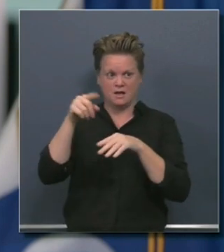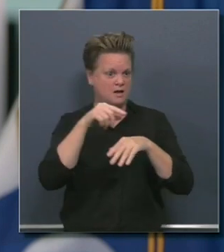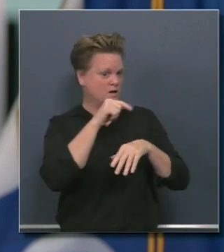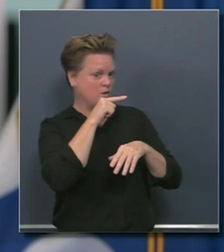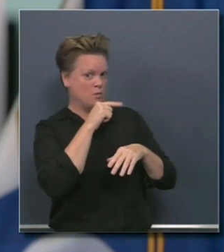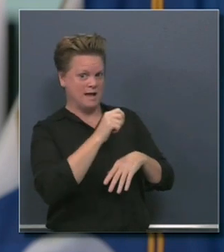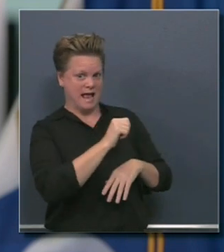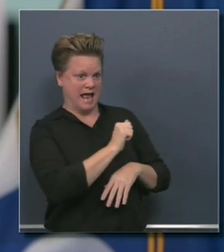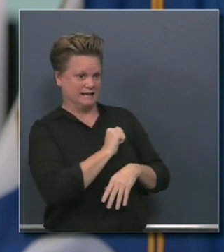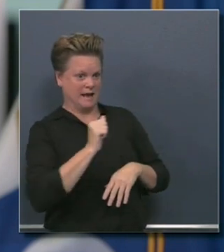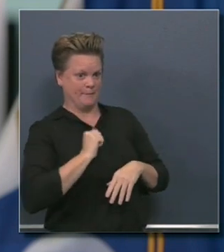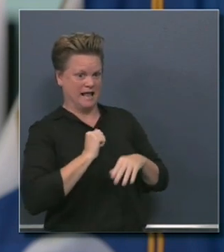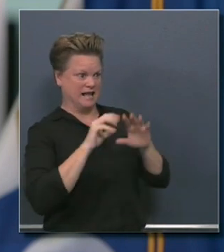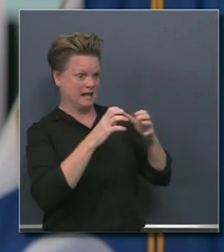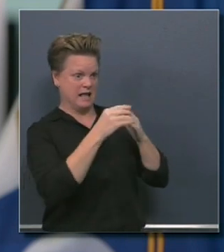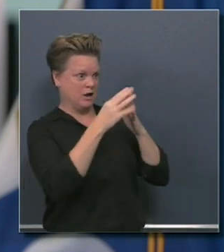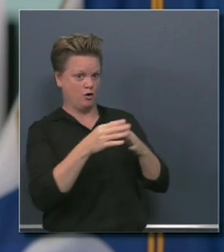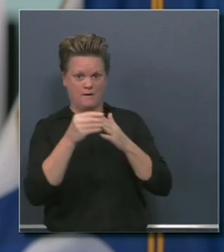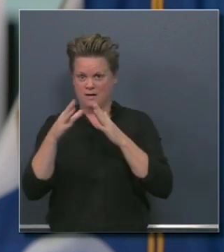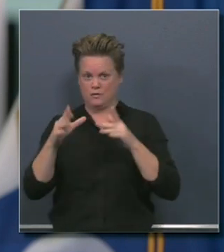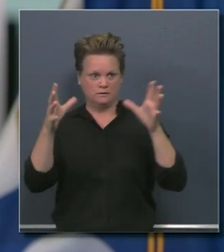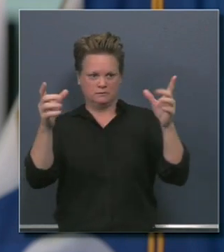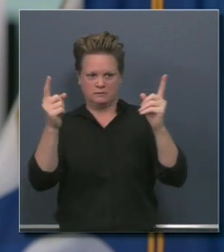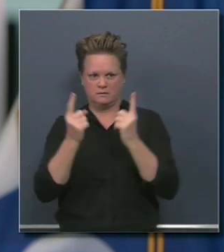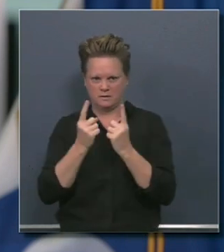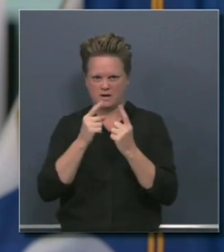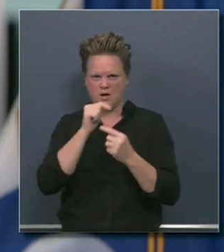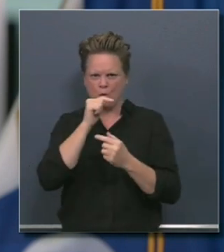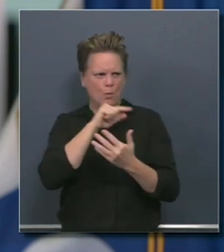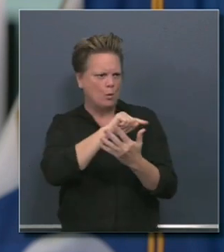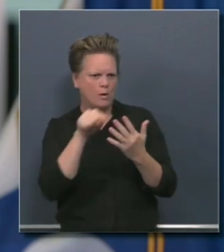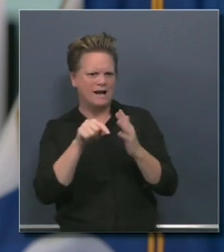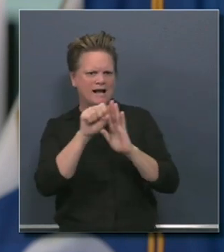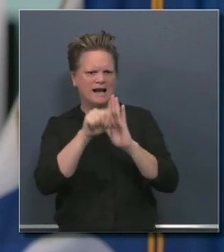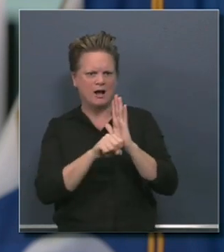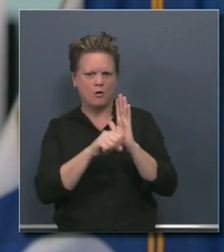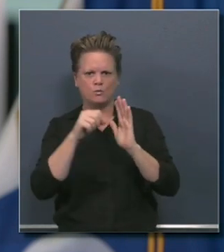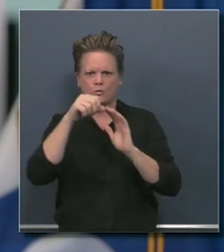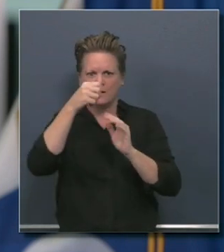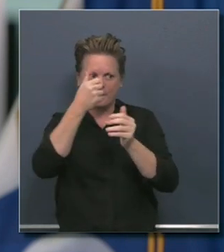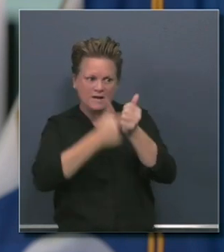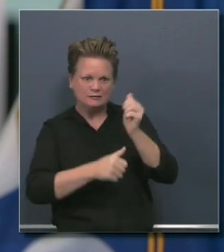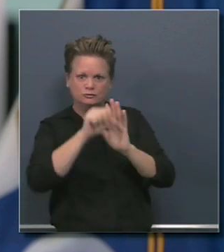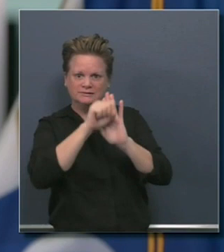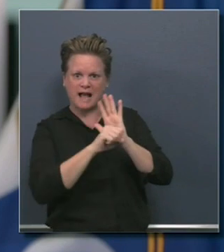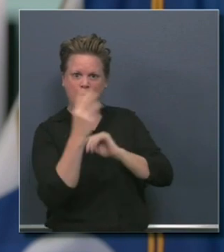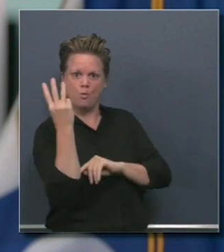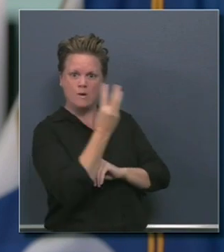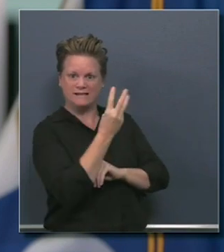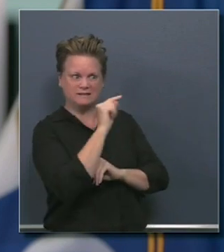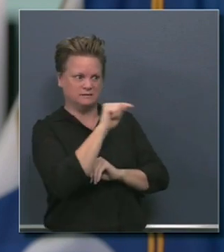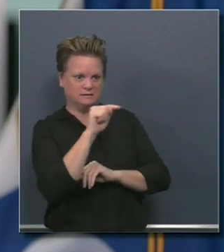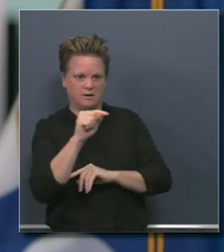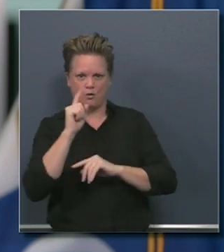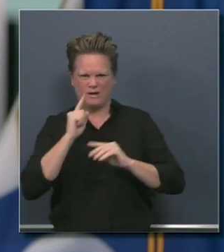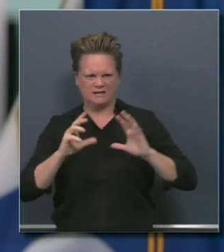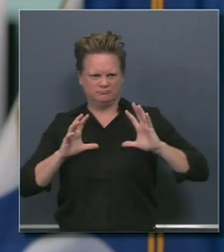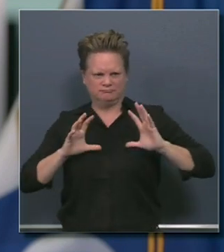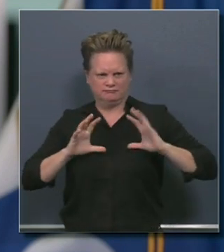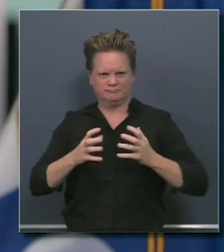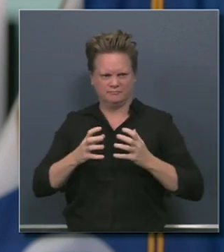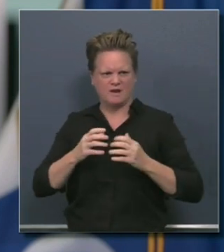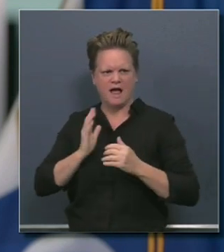just the assembly, in each of those states, and the governor, and our speaker, Anthony Rendon, our pro tem,